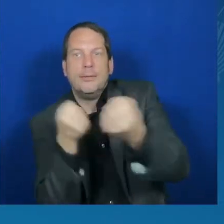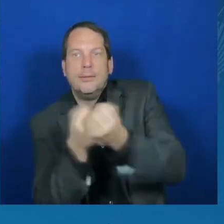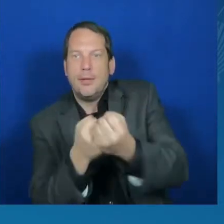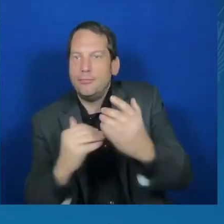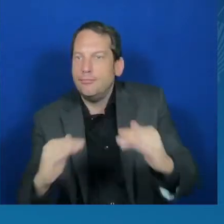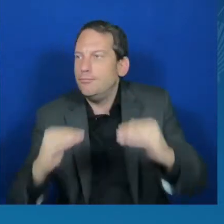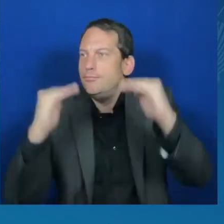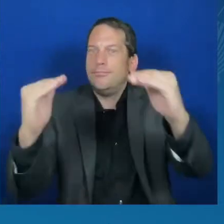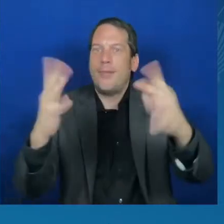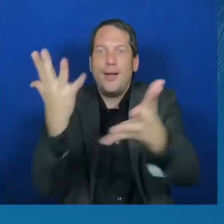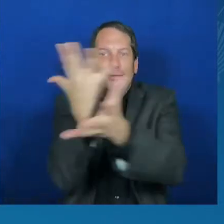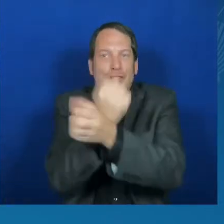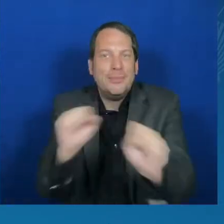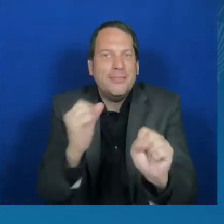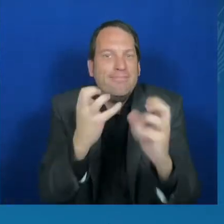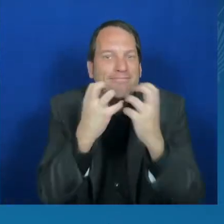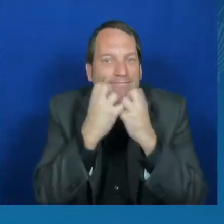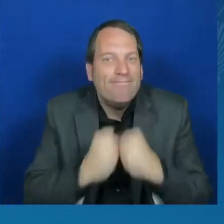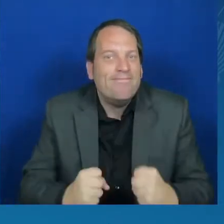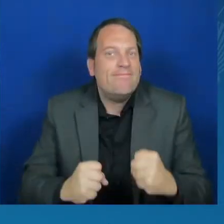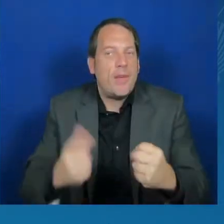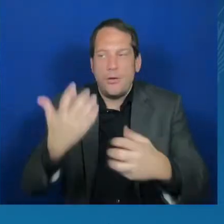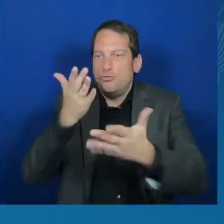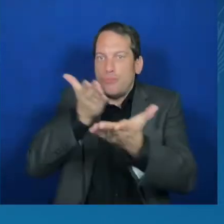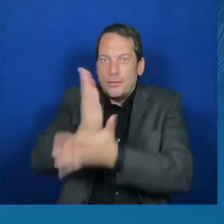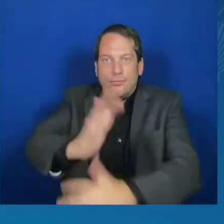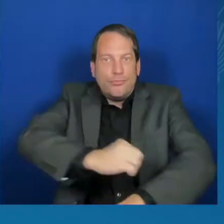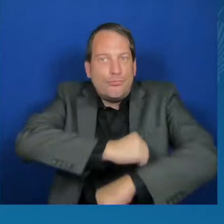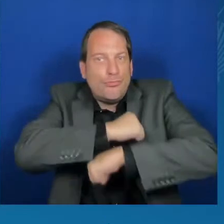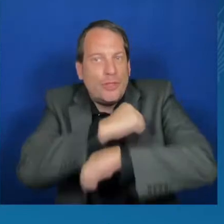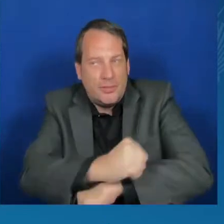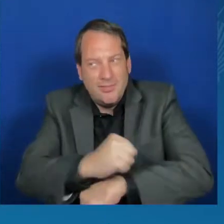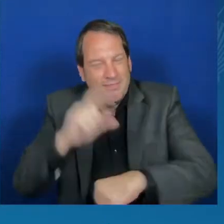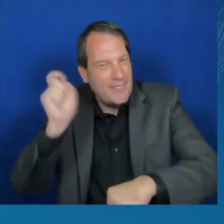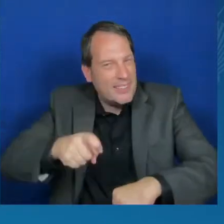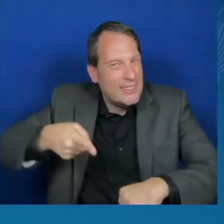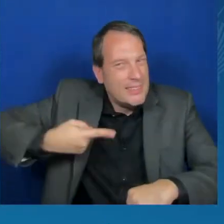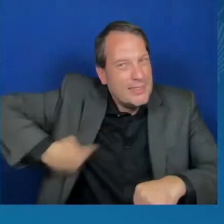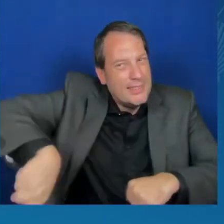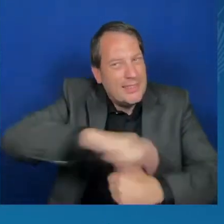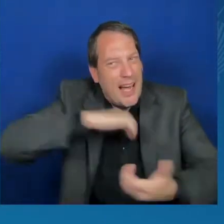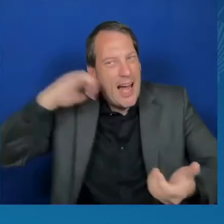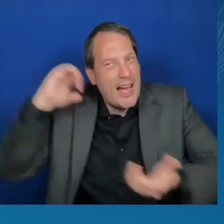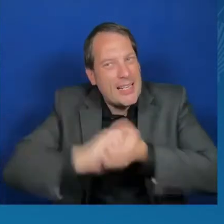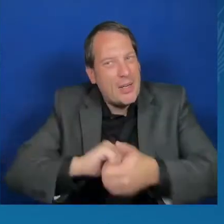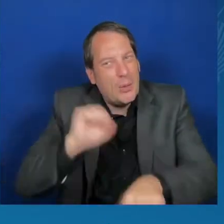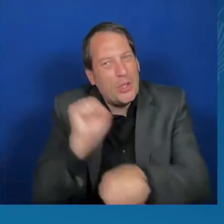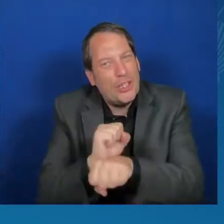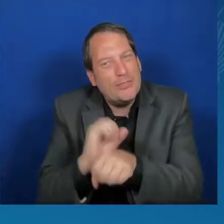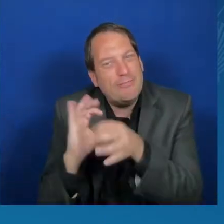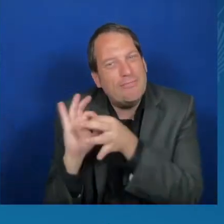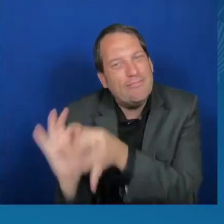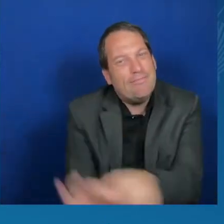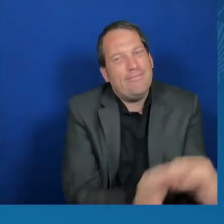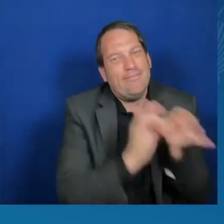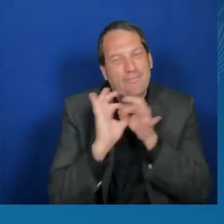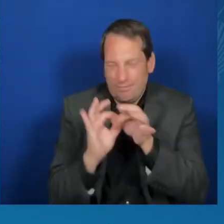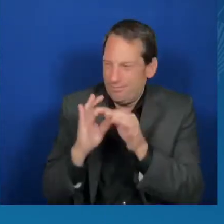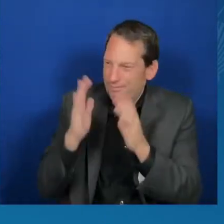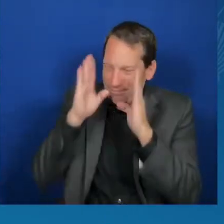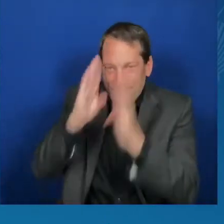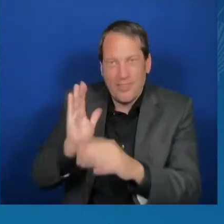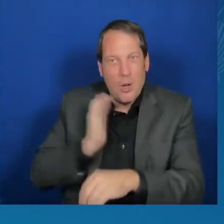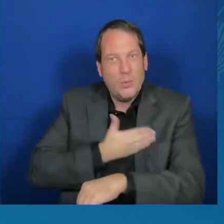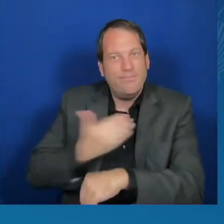to fulfill our duty to make sure artificial intelligence is in the service